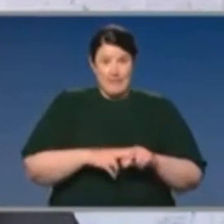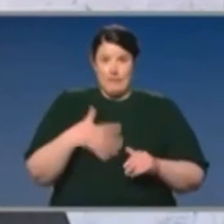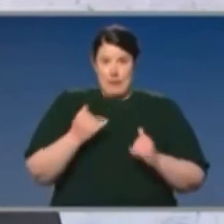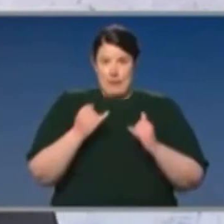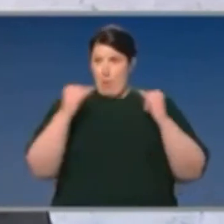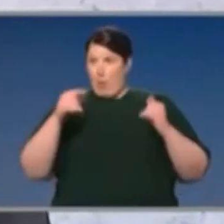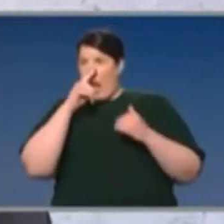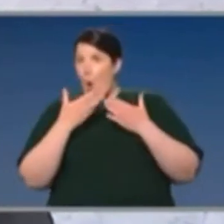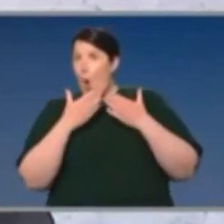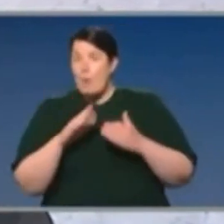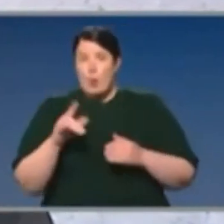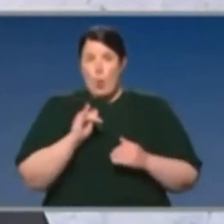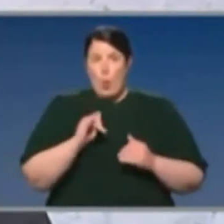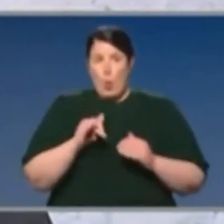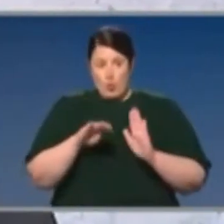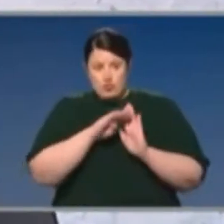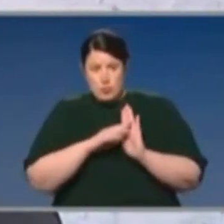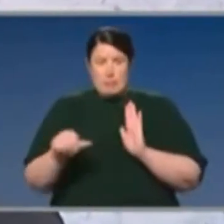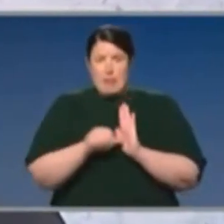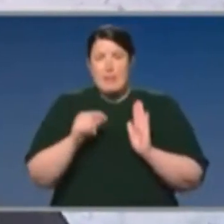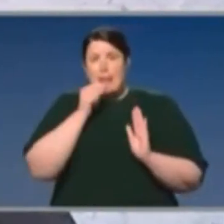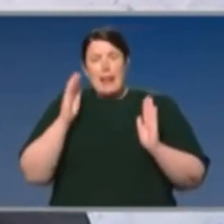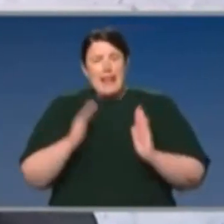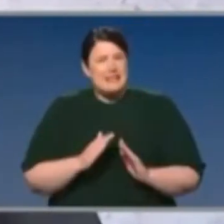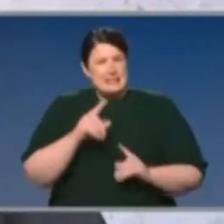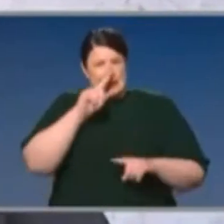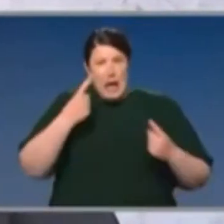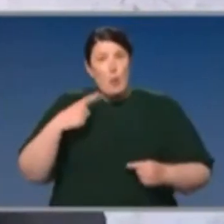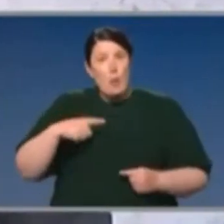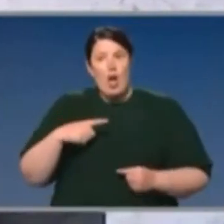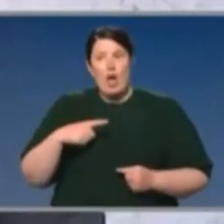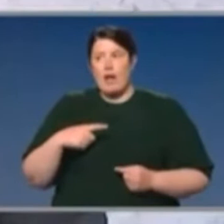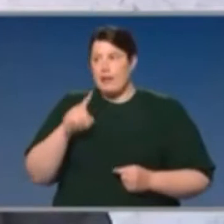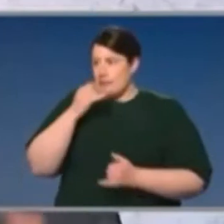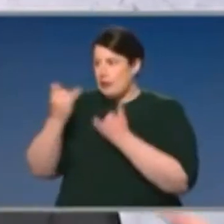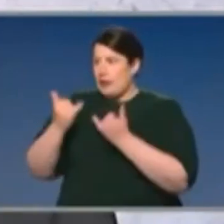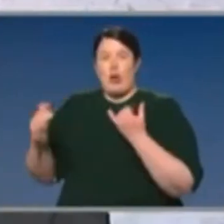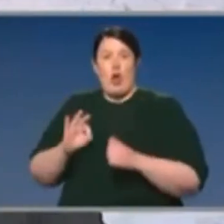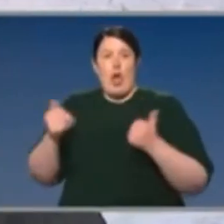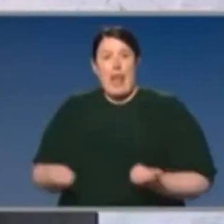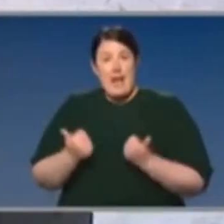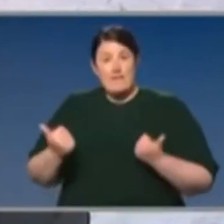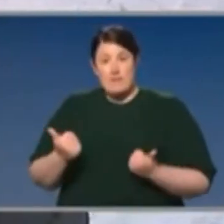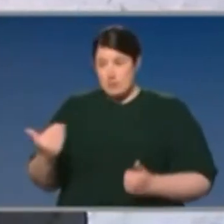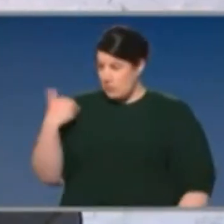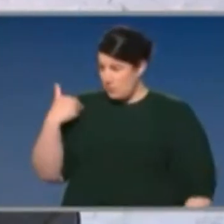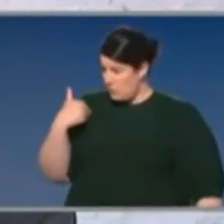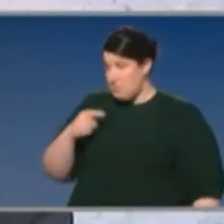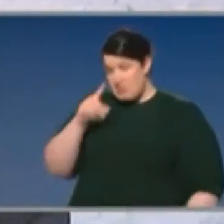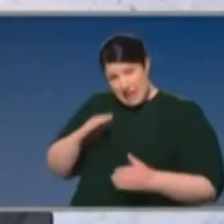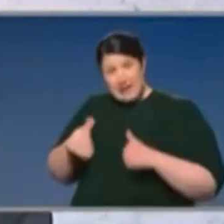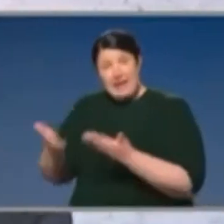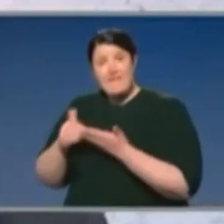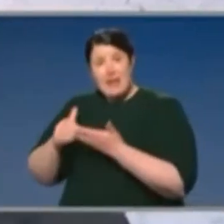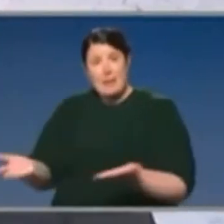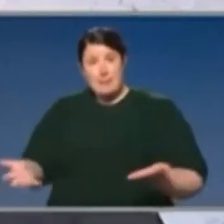the easing of restrictions, then I think it is about matching the level of capacity against what is happening in New